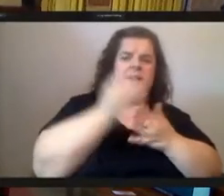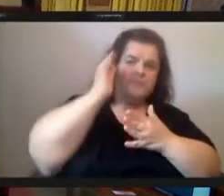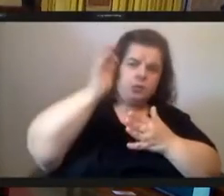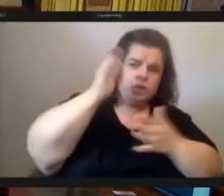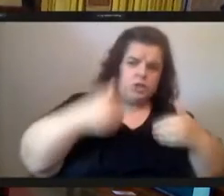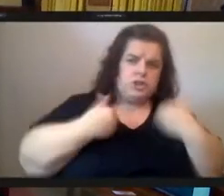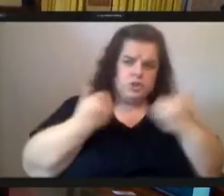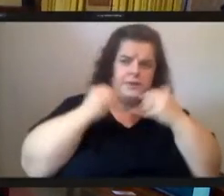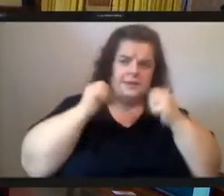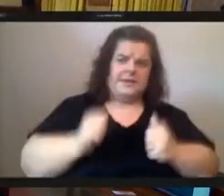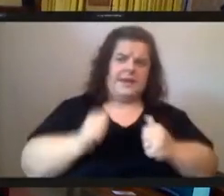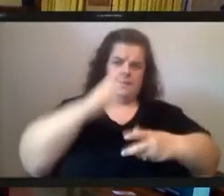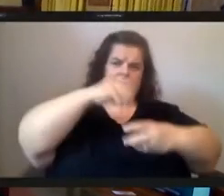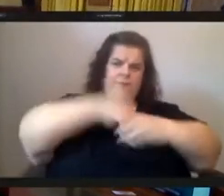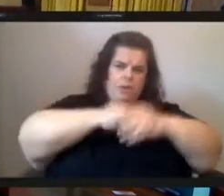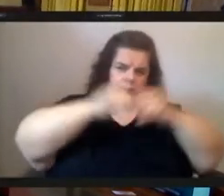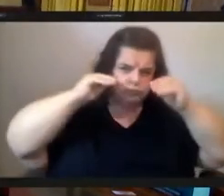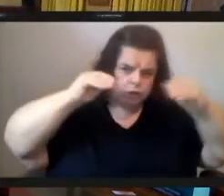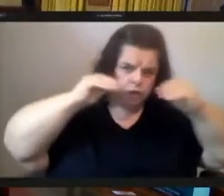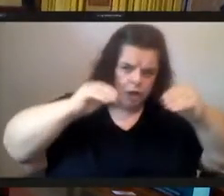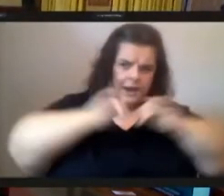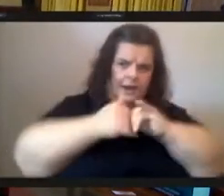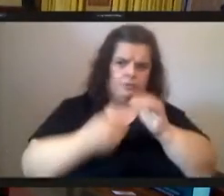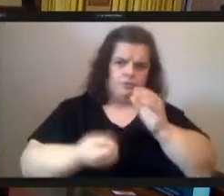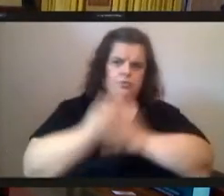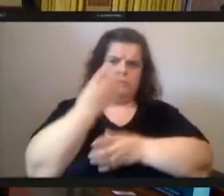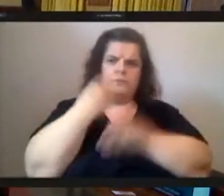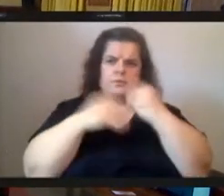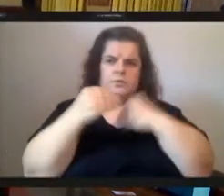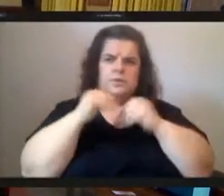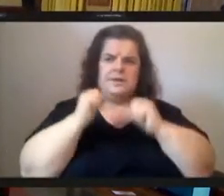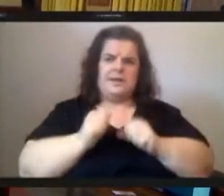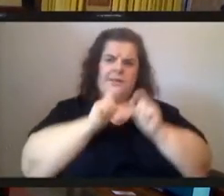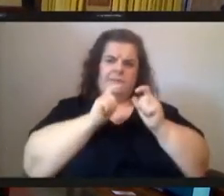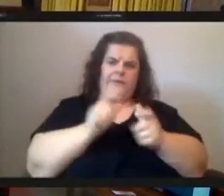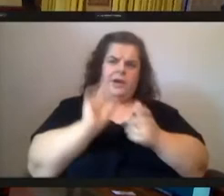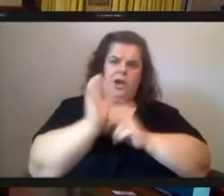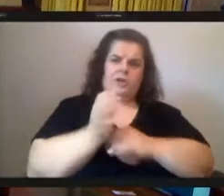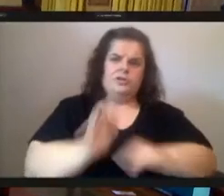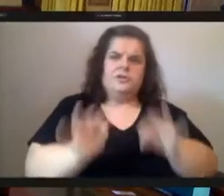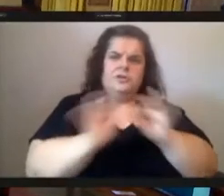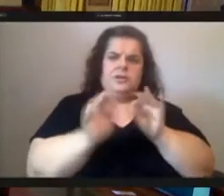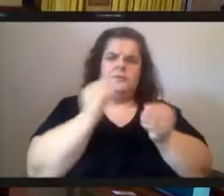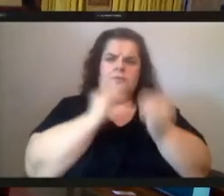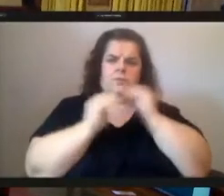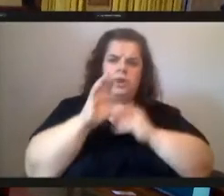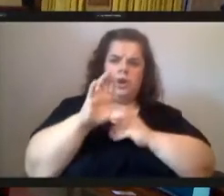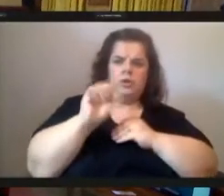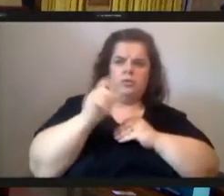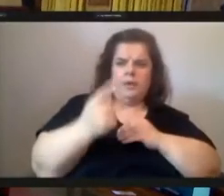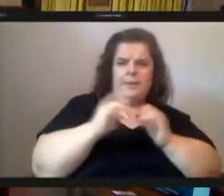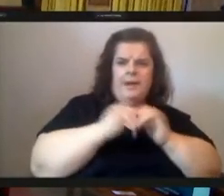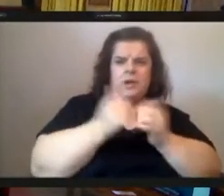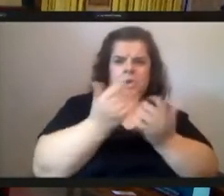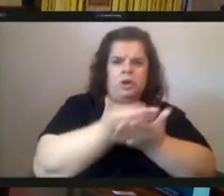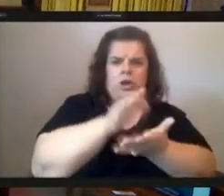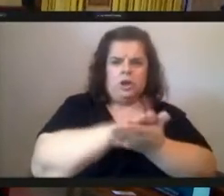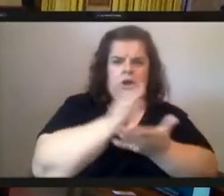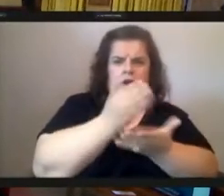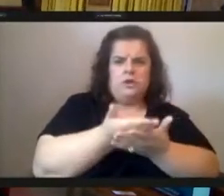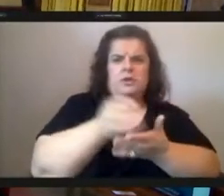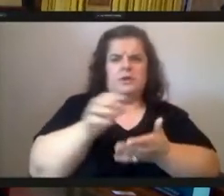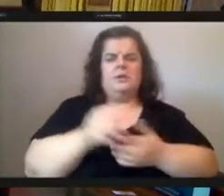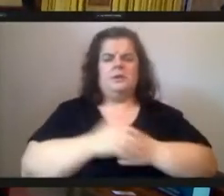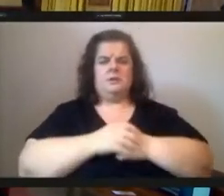introduced and taught about growing food we can provide culturally significant food crops and teach the community how to cook those crops and other crops